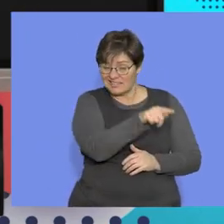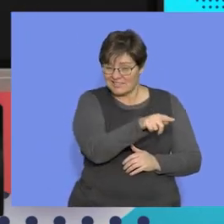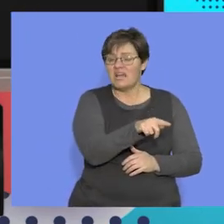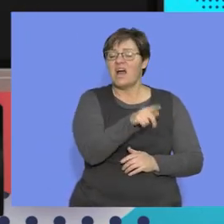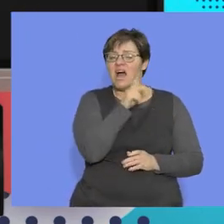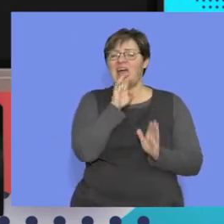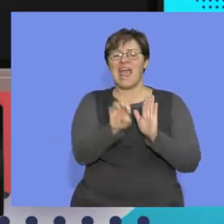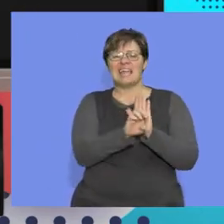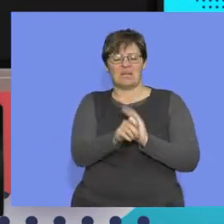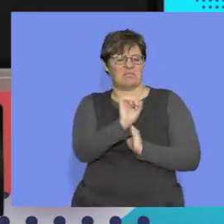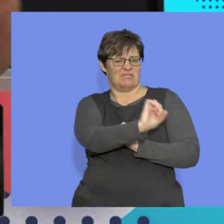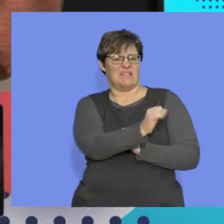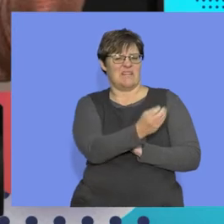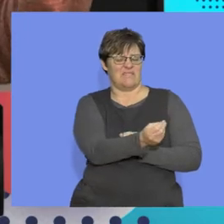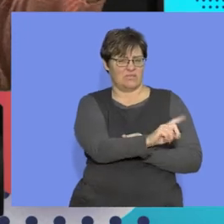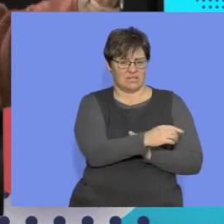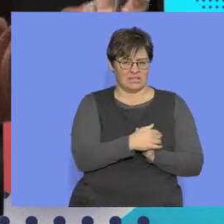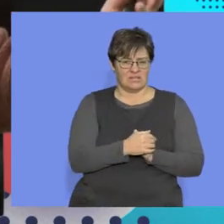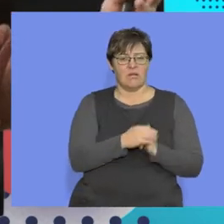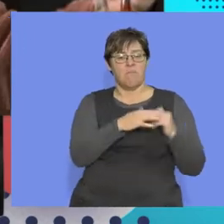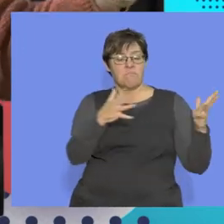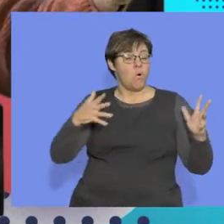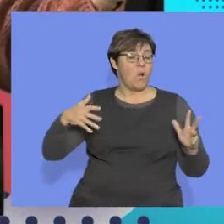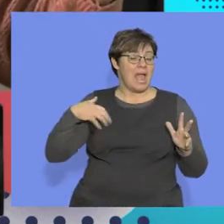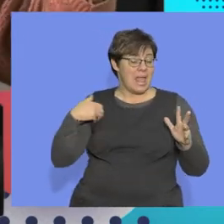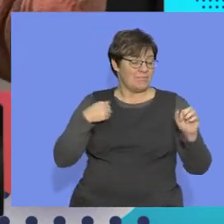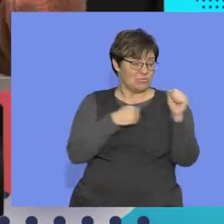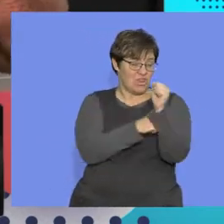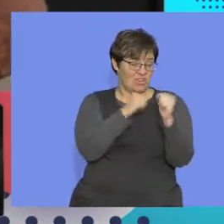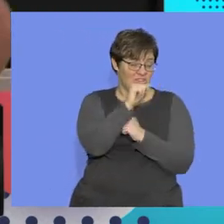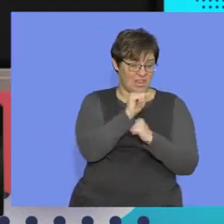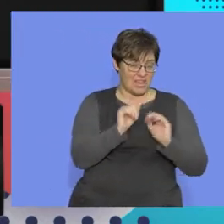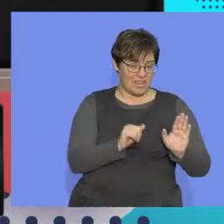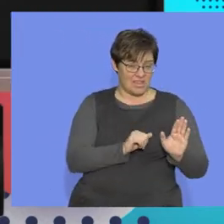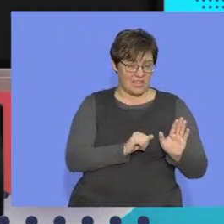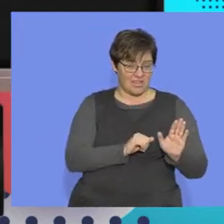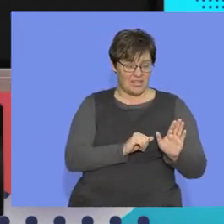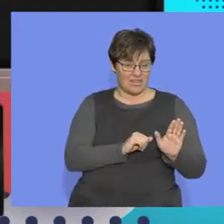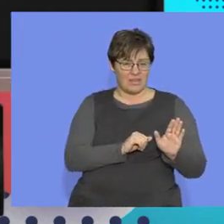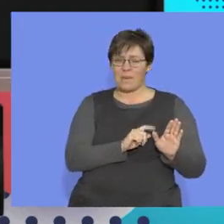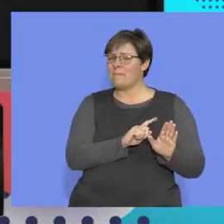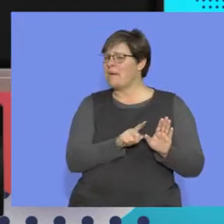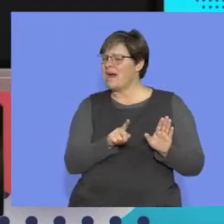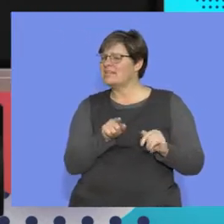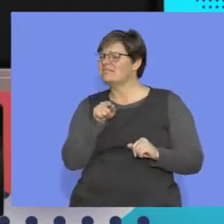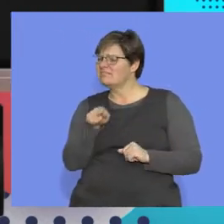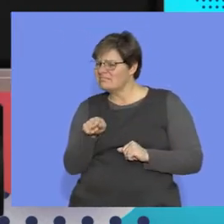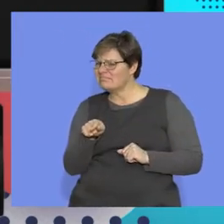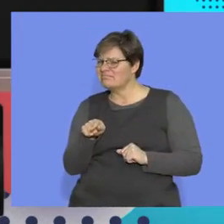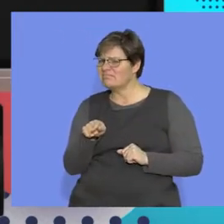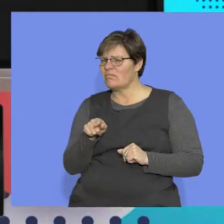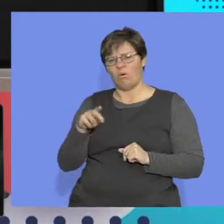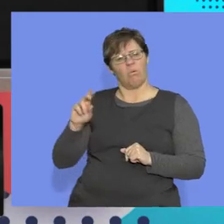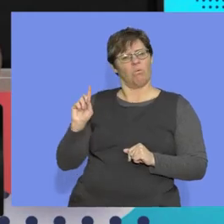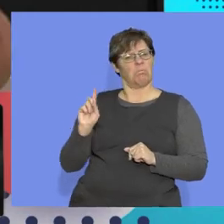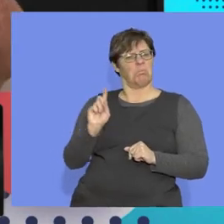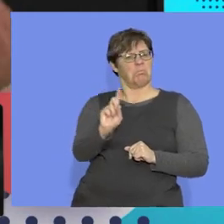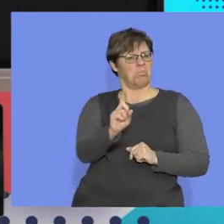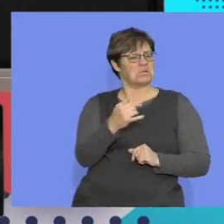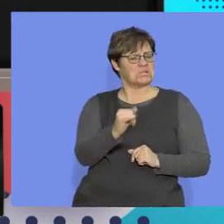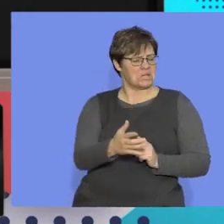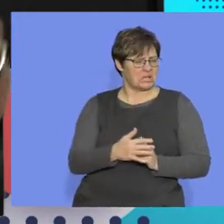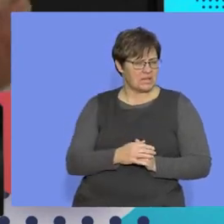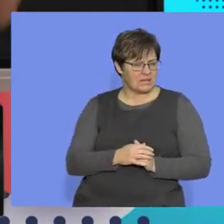examples do they have? They're more ape-like structures, right? But yet they were able to walk upright.